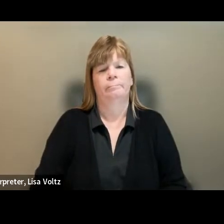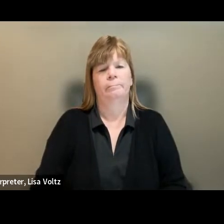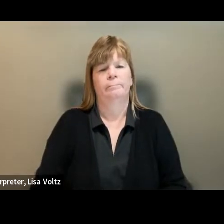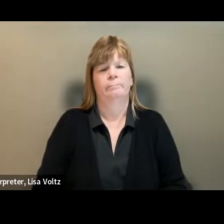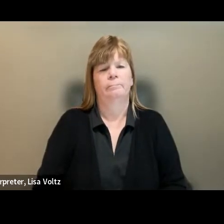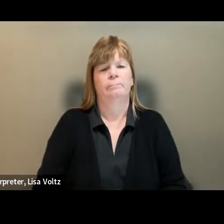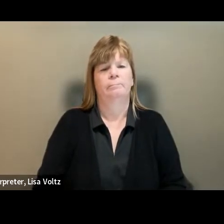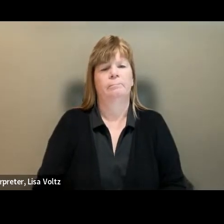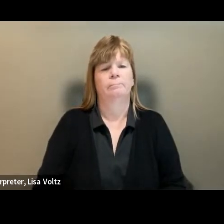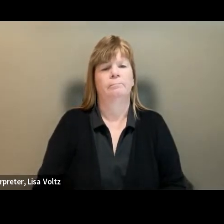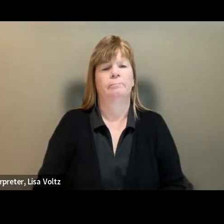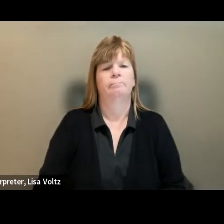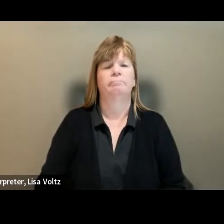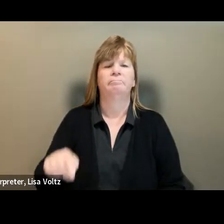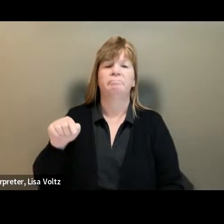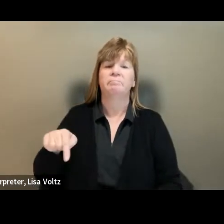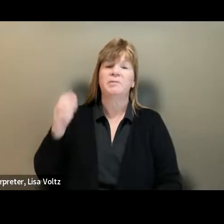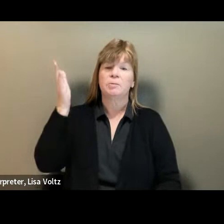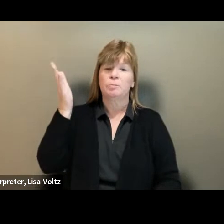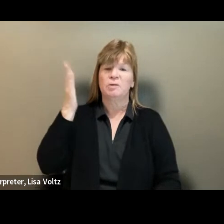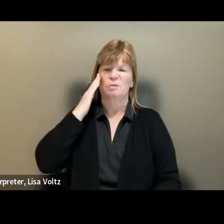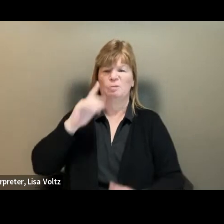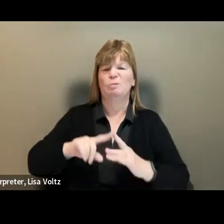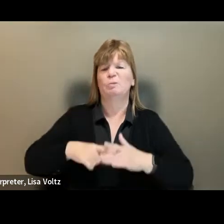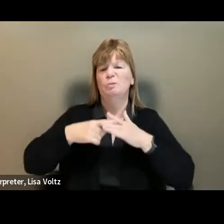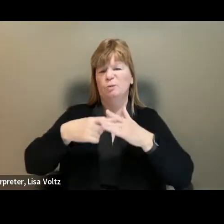The presentation will begin momentarily.